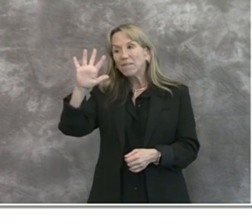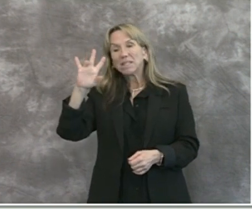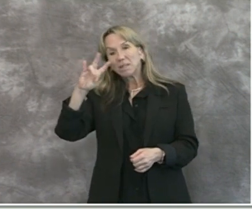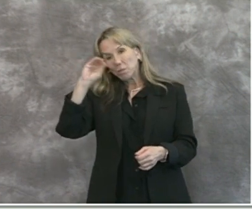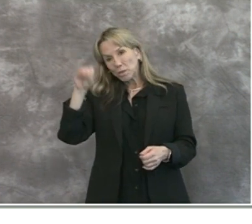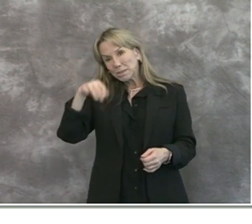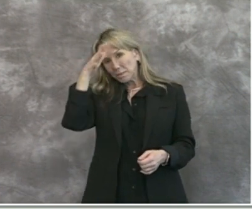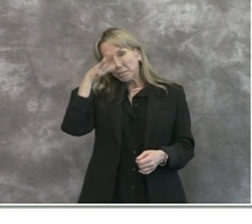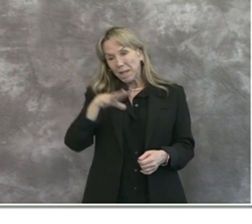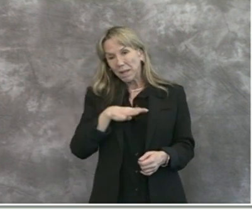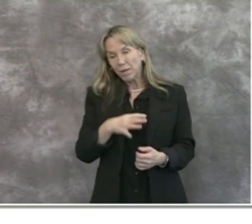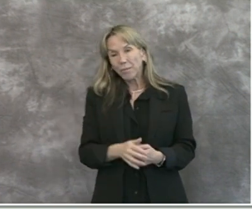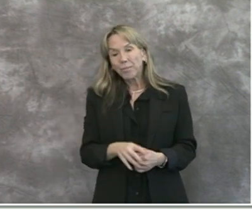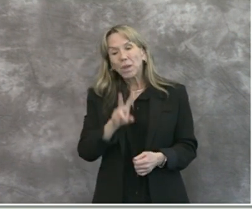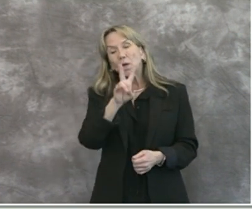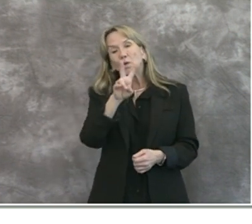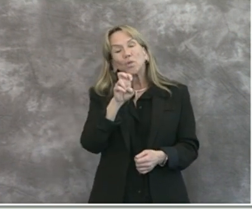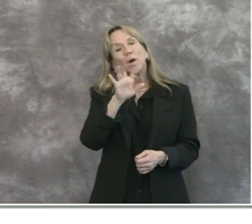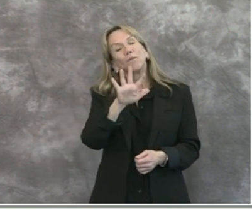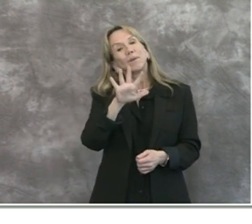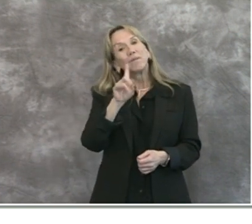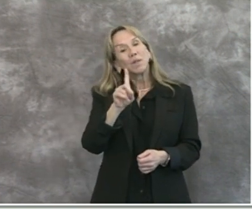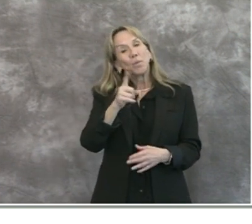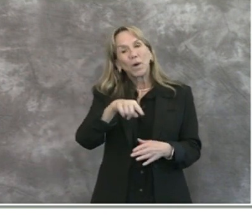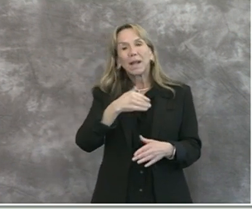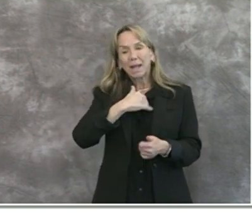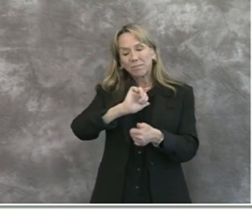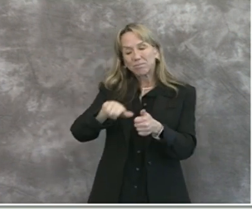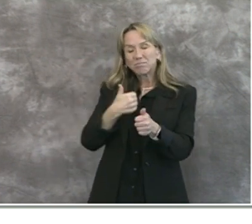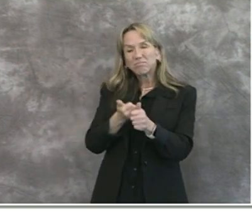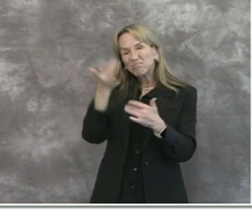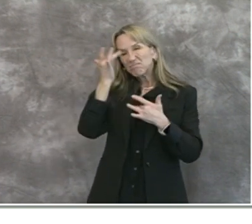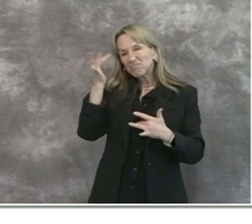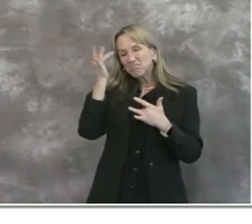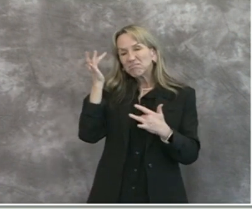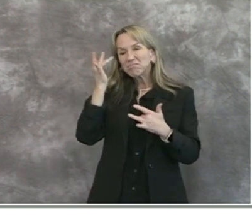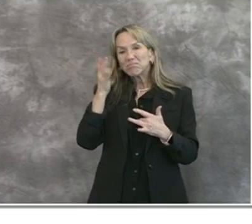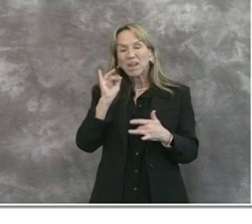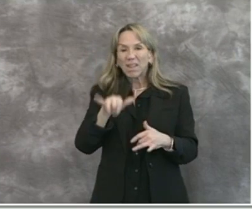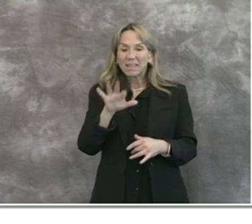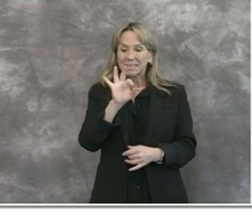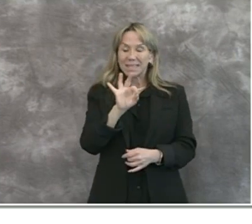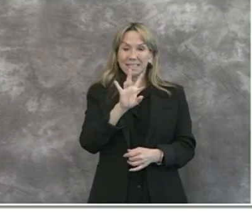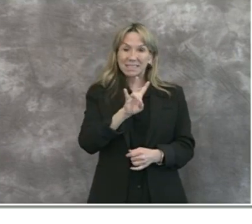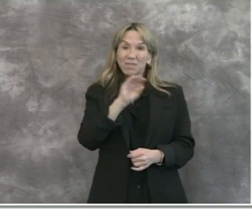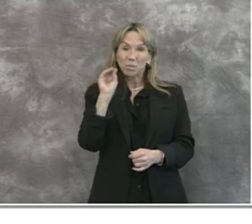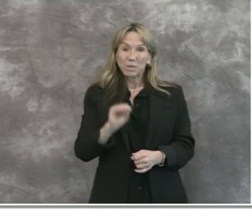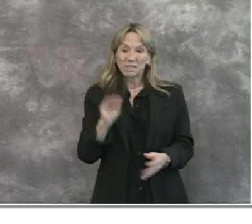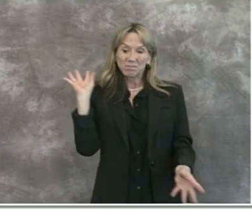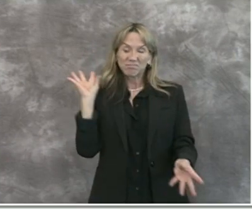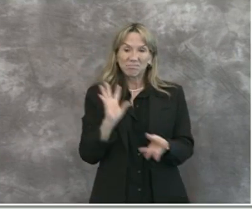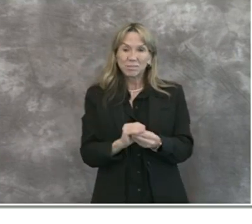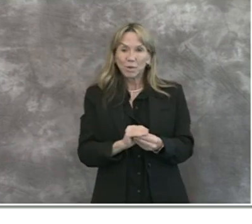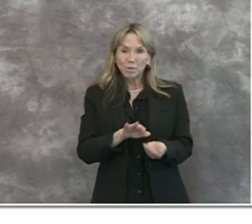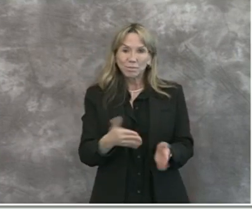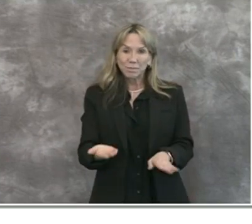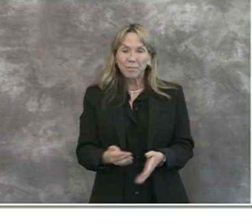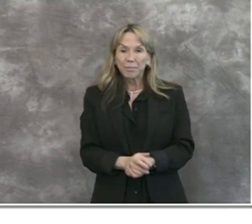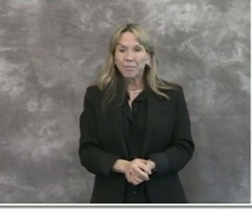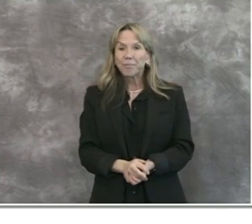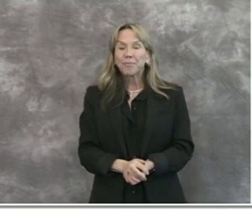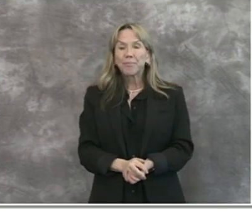% were male. 251 had underlying medical conditions, which represents 97% of the total number of deaths.